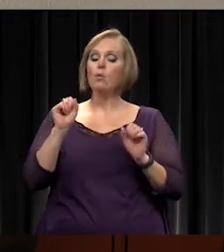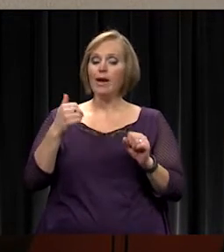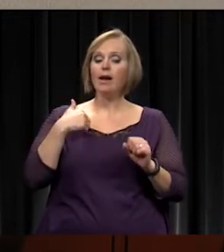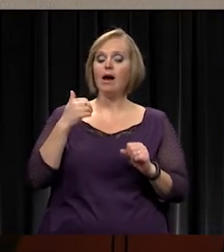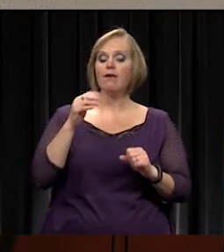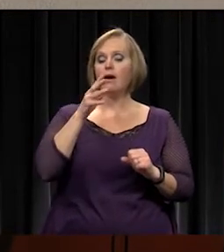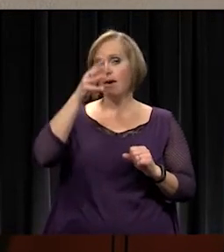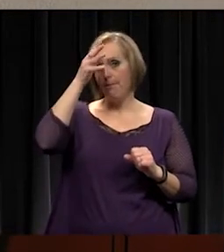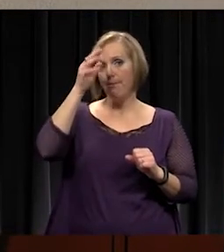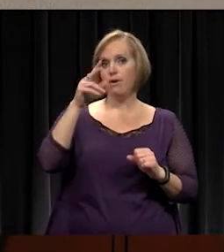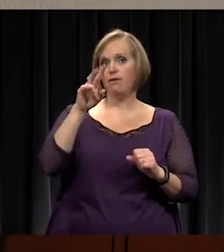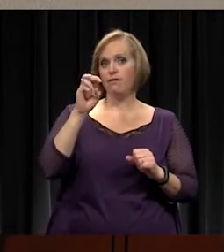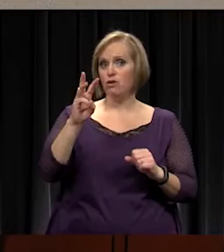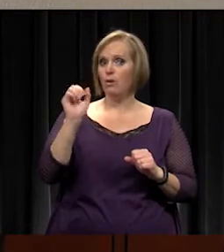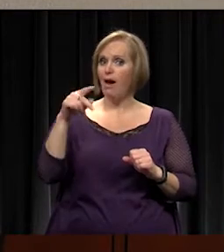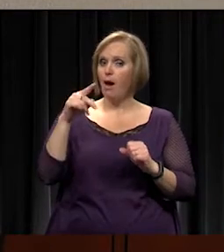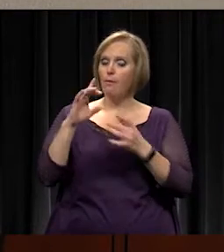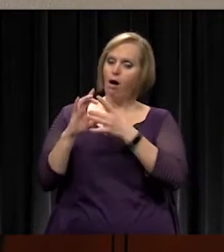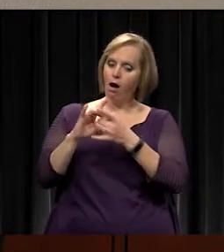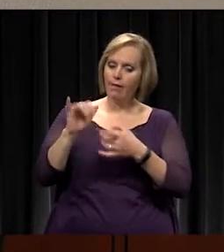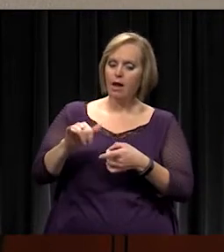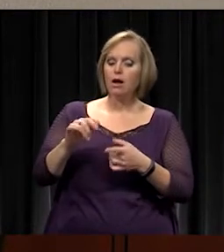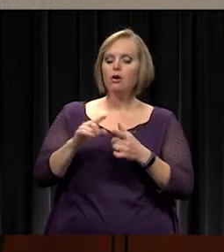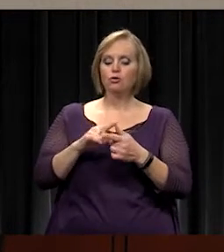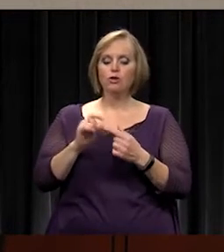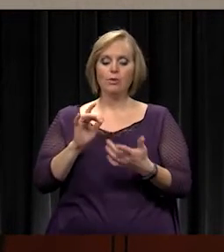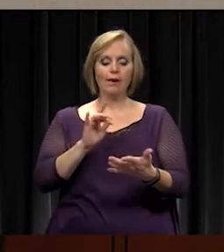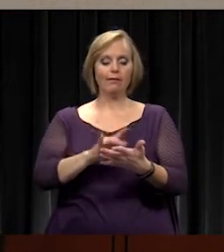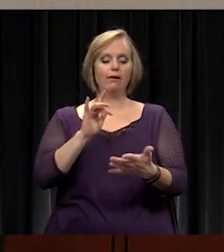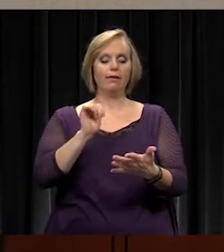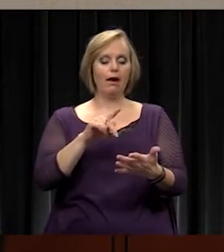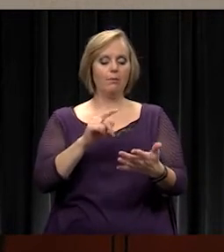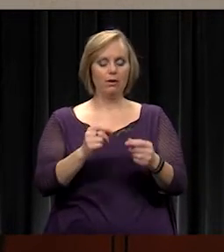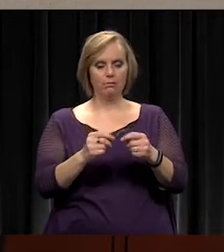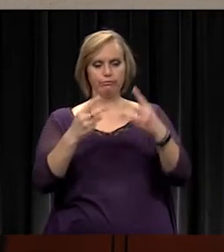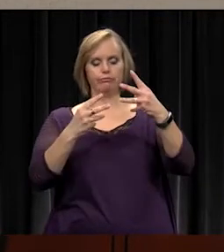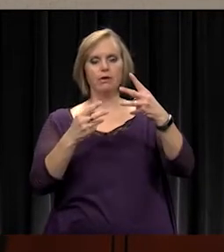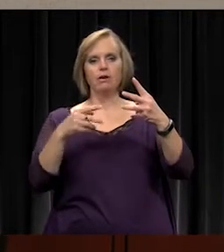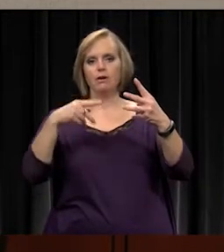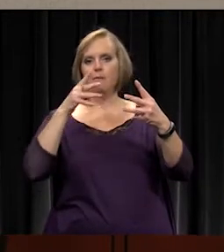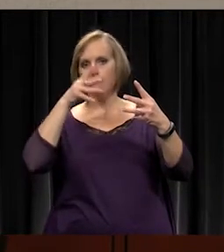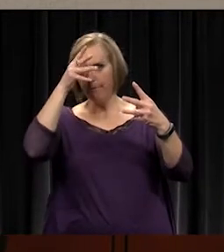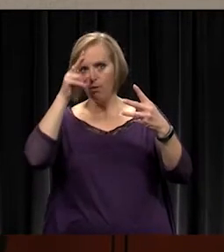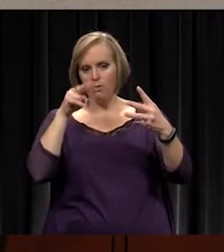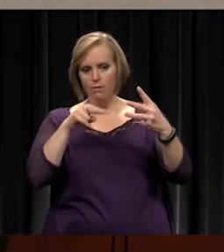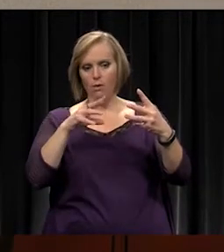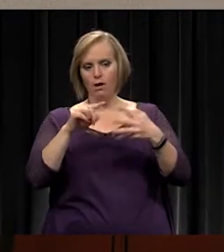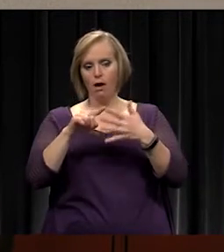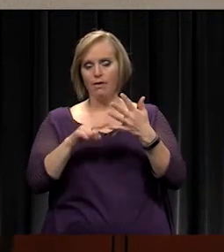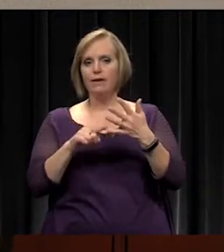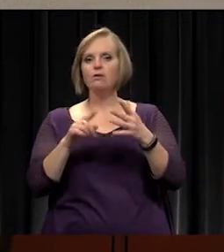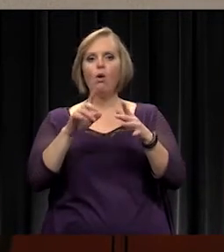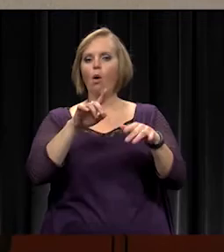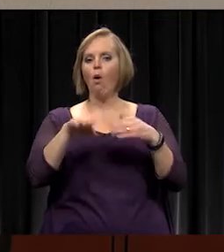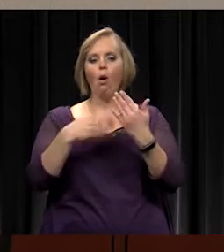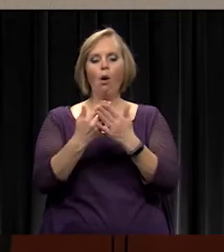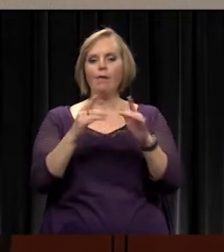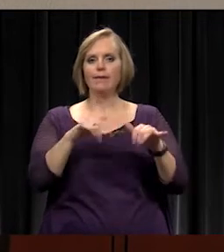on it. So someone could just go to the app and reach parent view and reach other things like that in one spot. Okay.